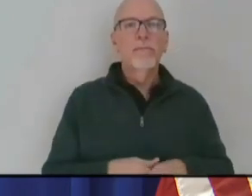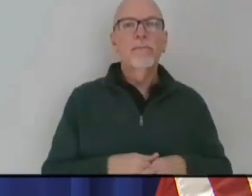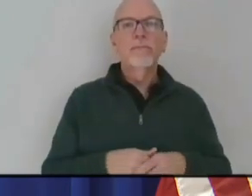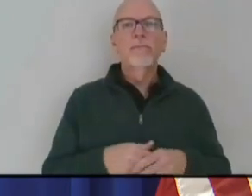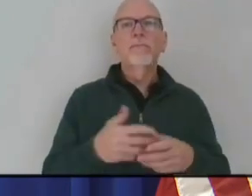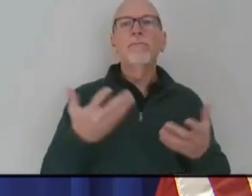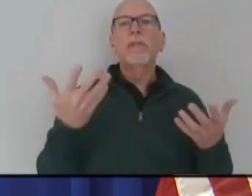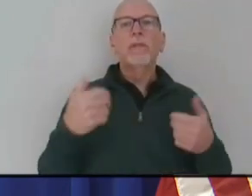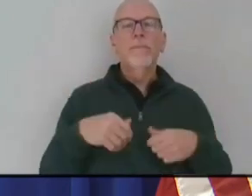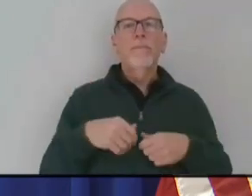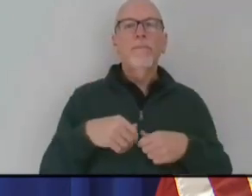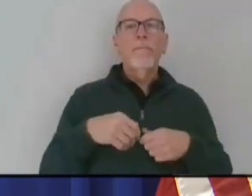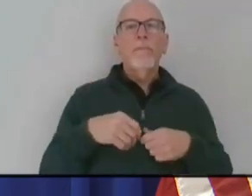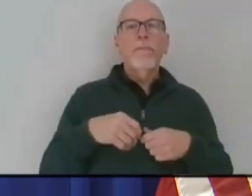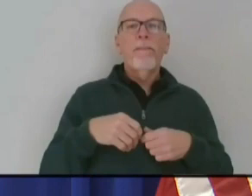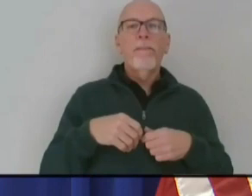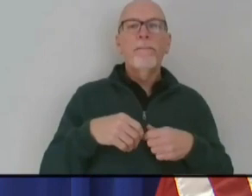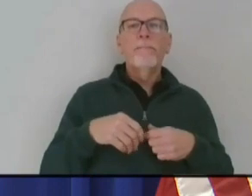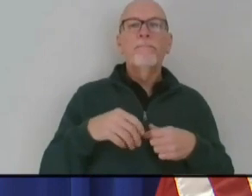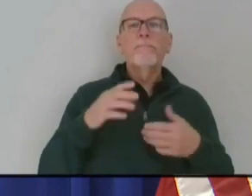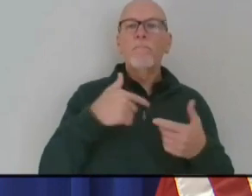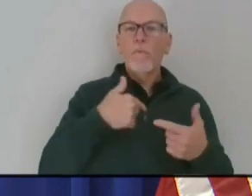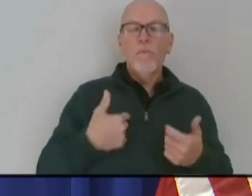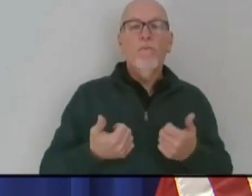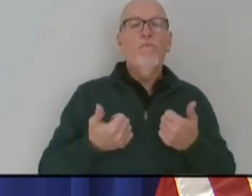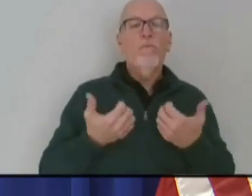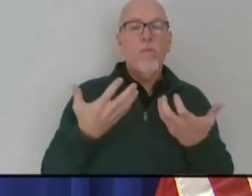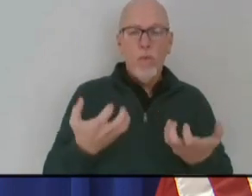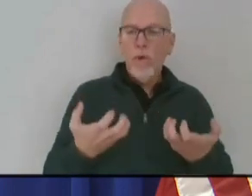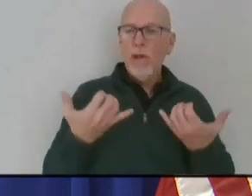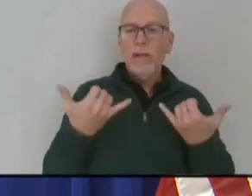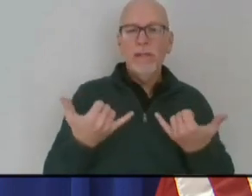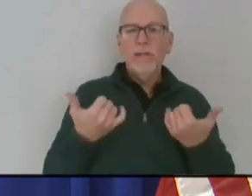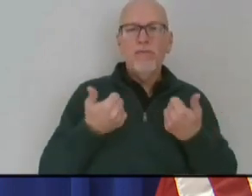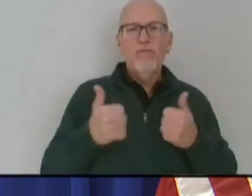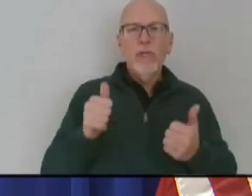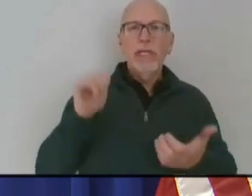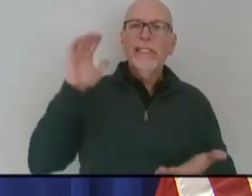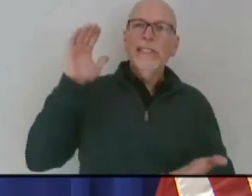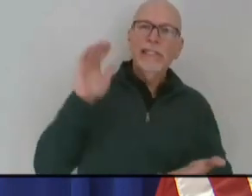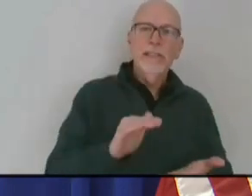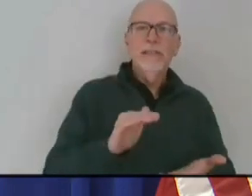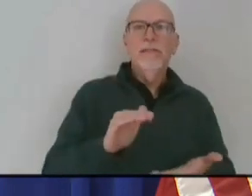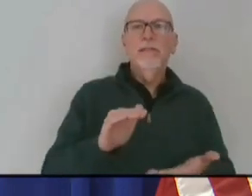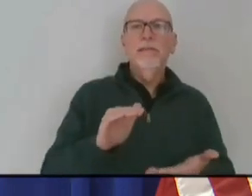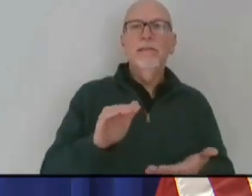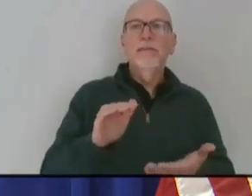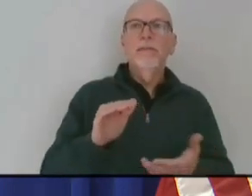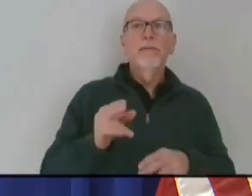in a single attempt to try to bring down that crest